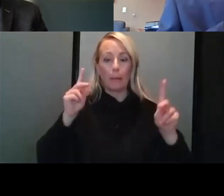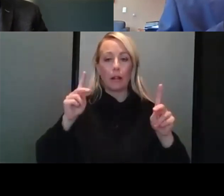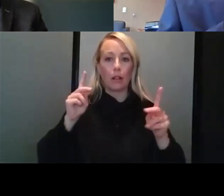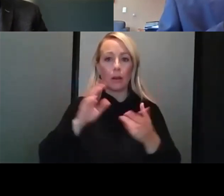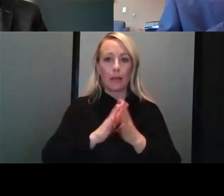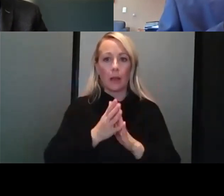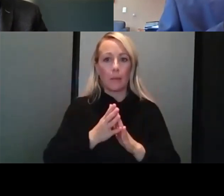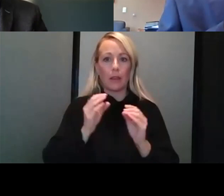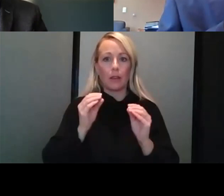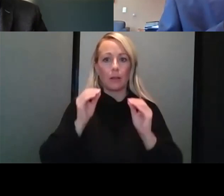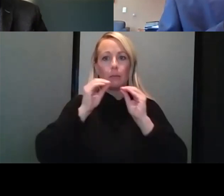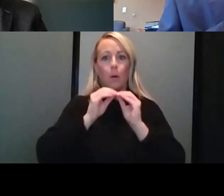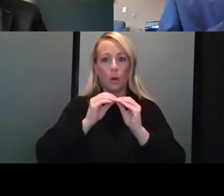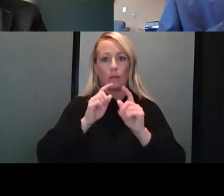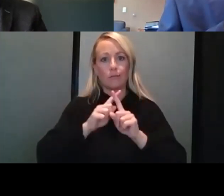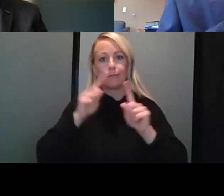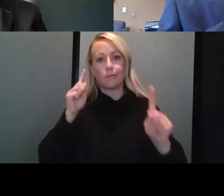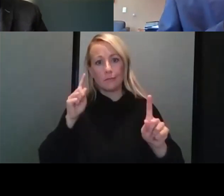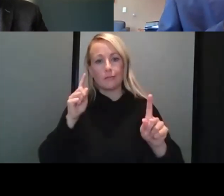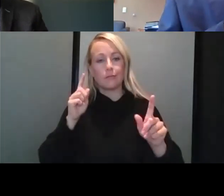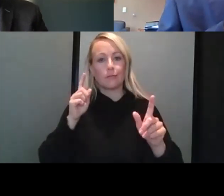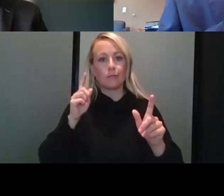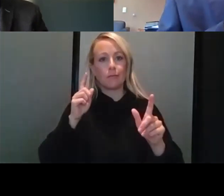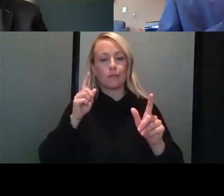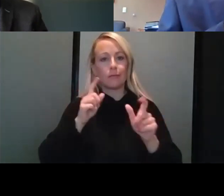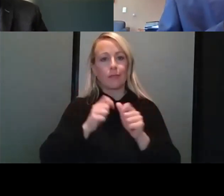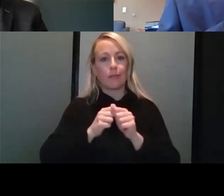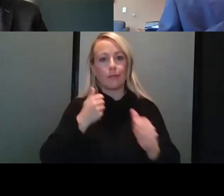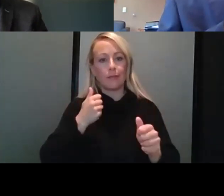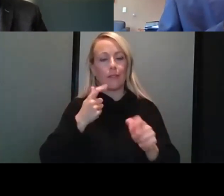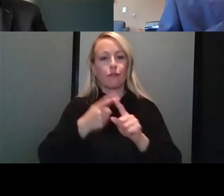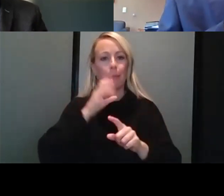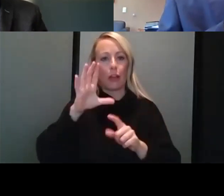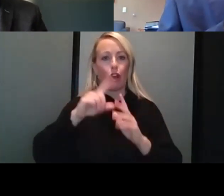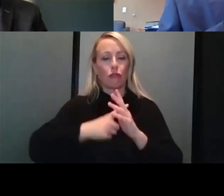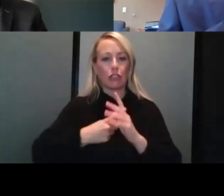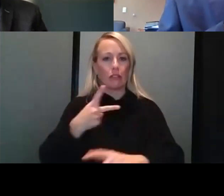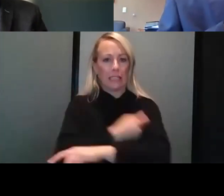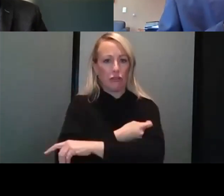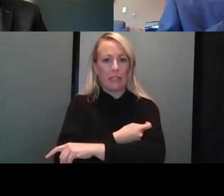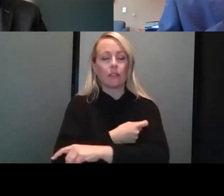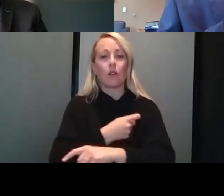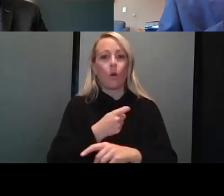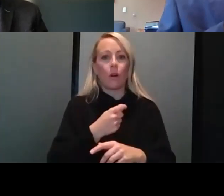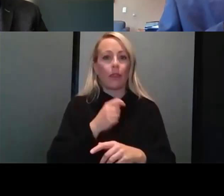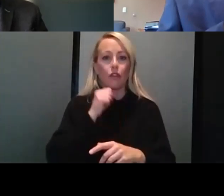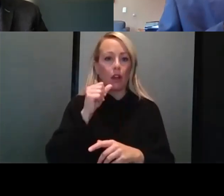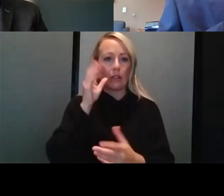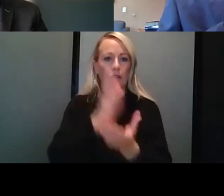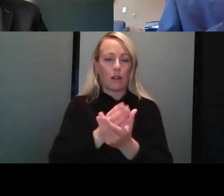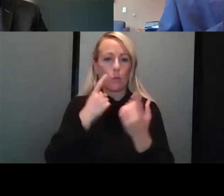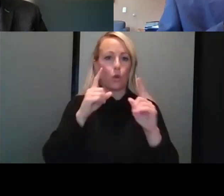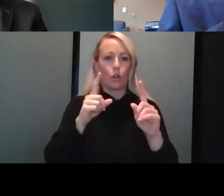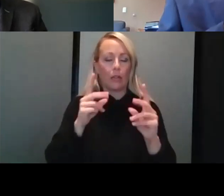from their original series. The vaccines are not going to stop being effective suddenly. I'm pretty